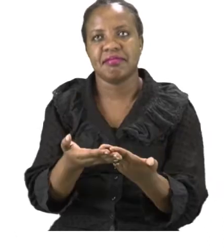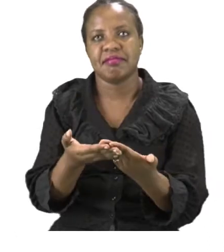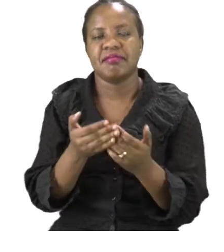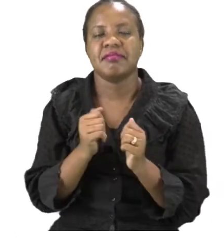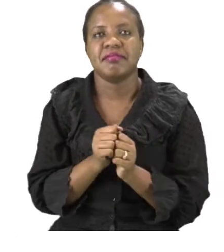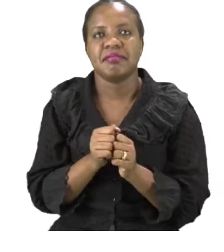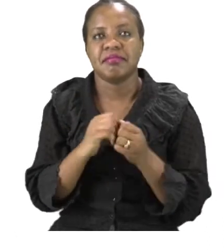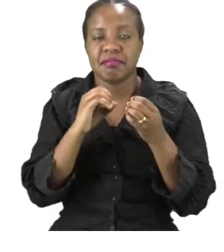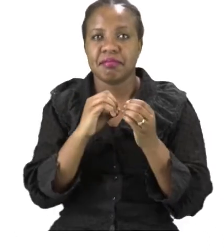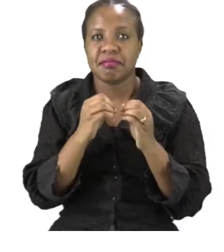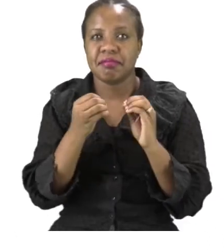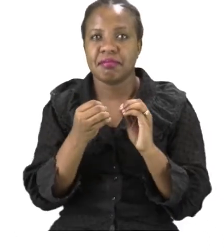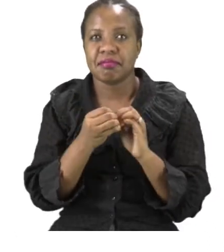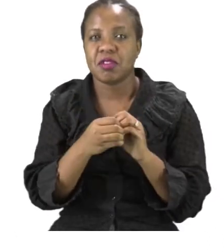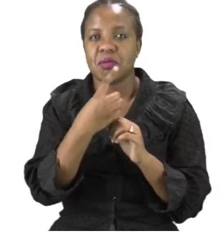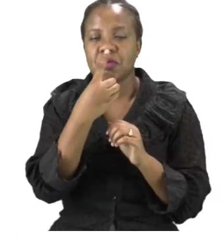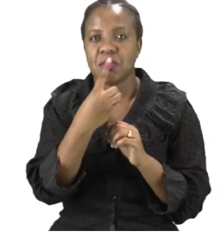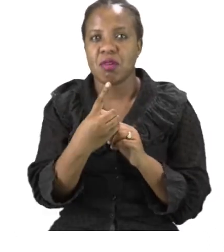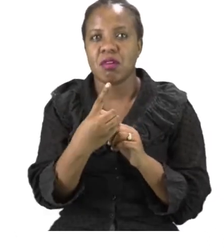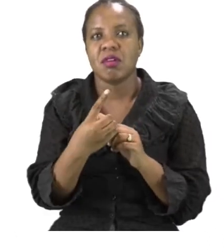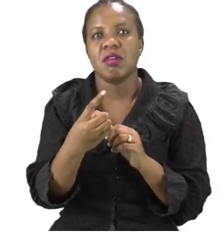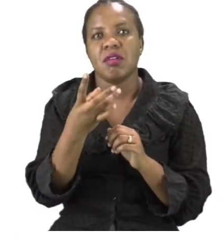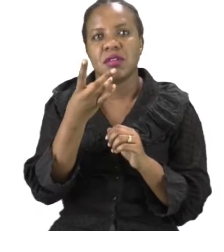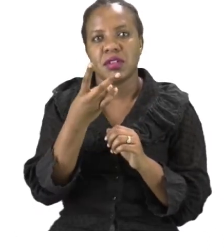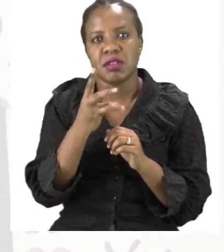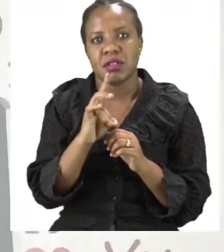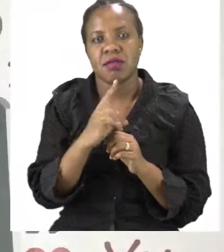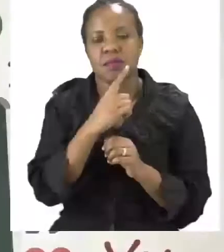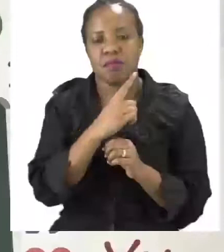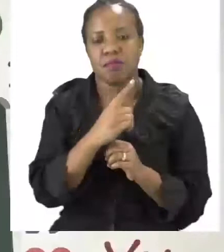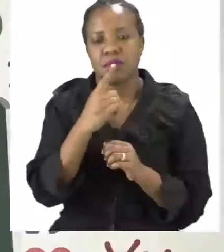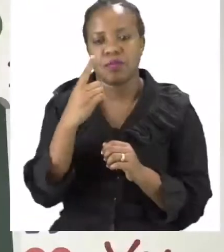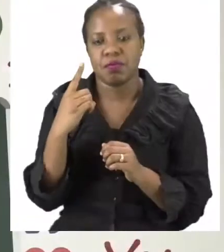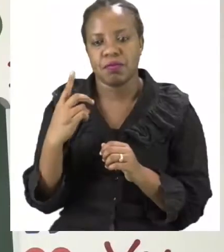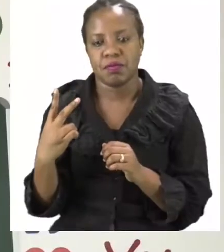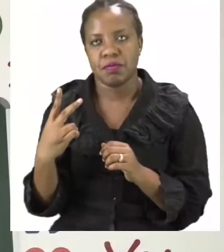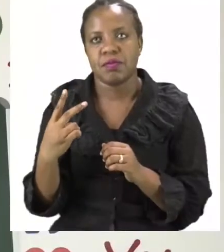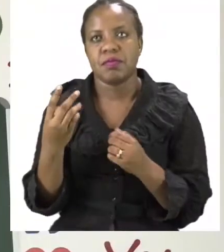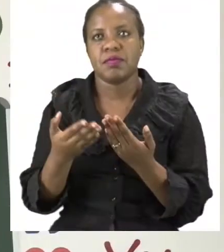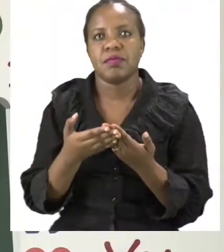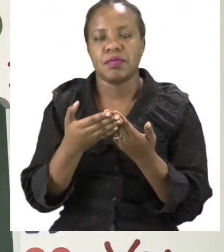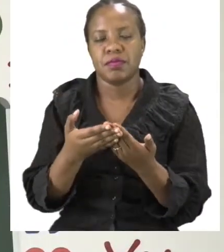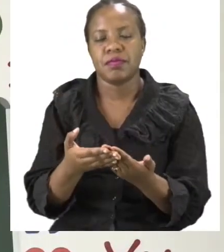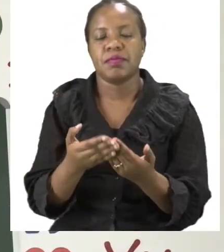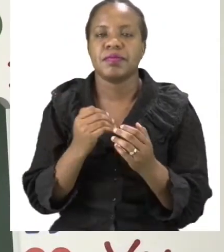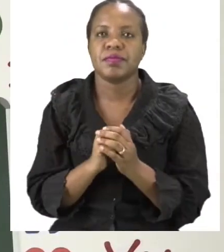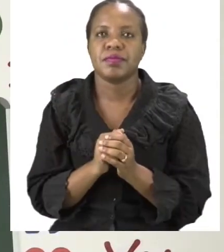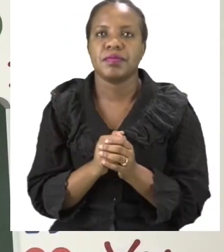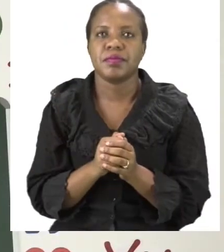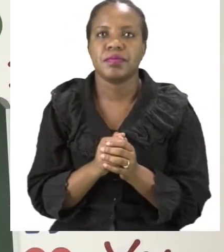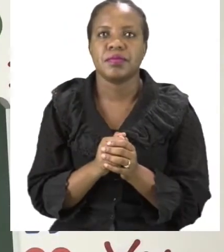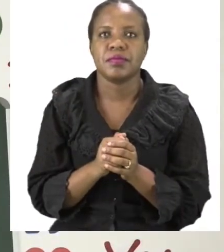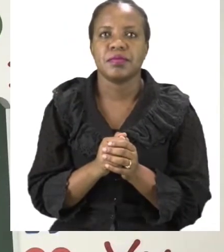number 7 and number 12 together. So I want you to follow in your booklet whilst I am here on the